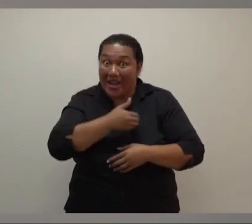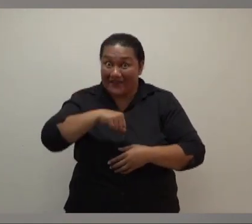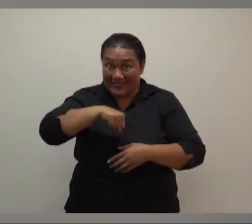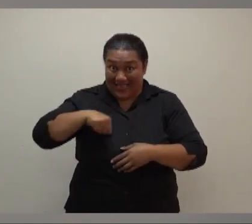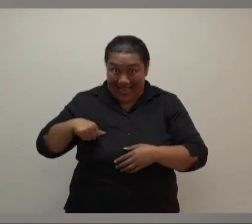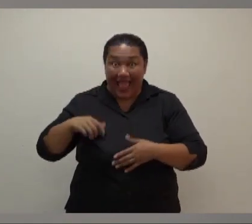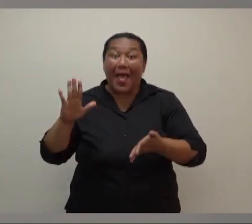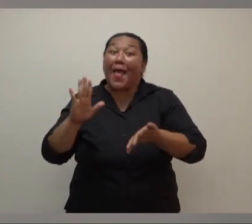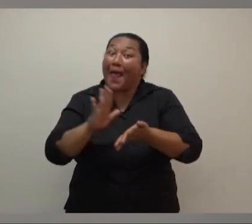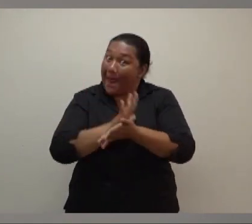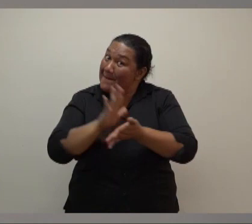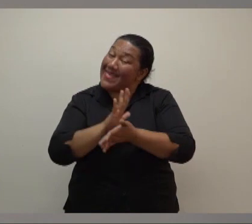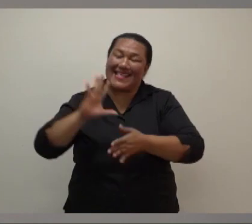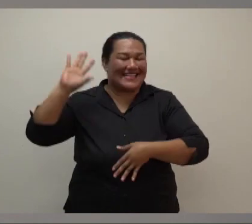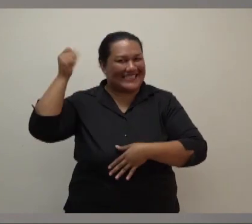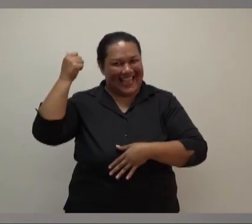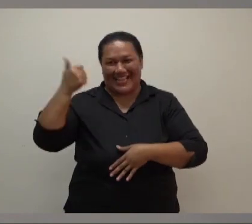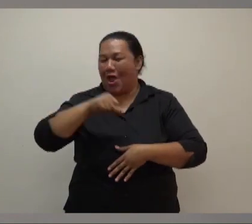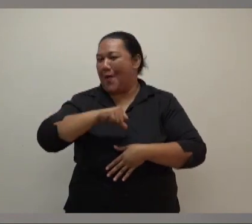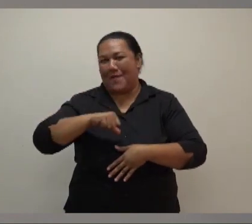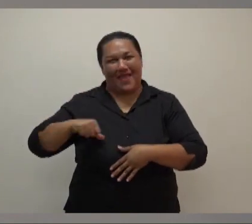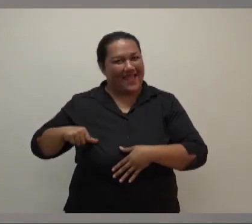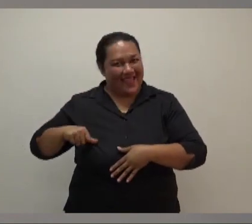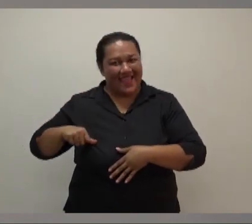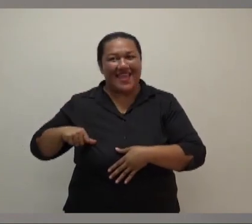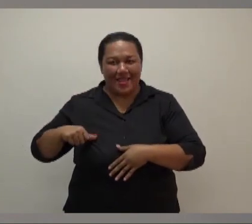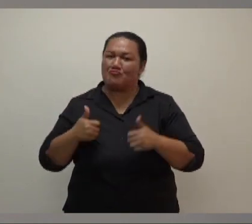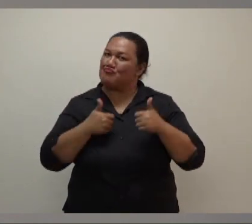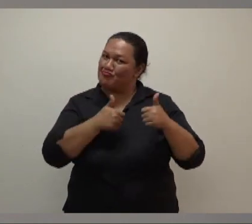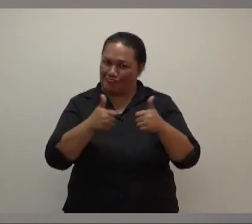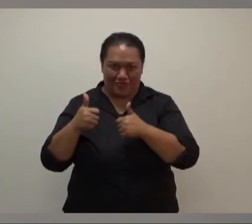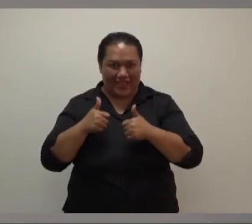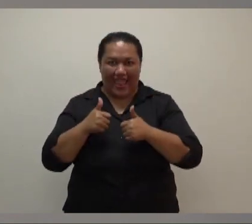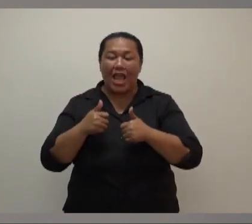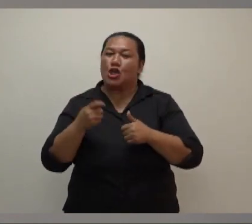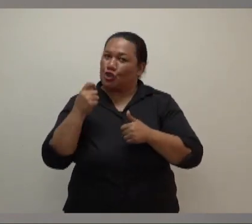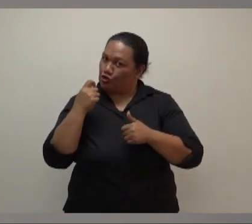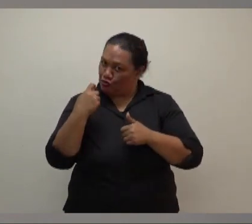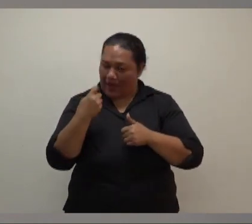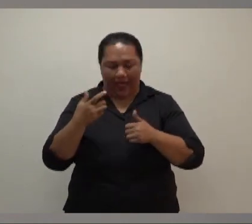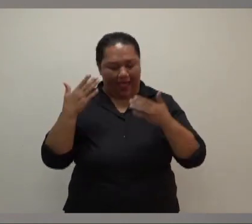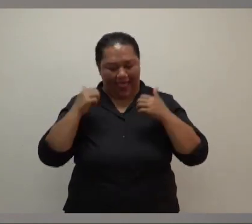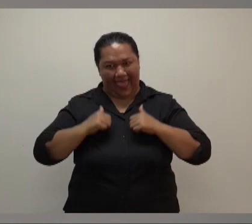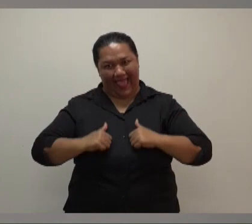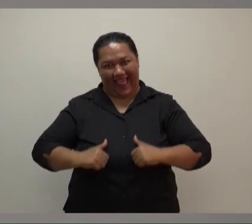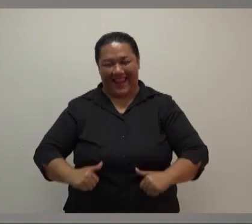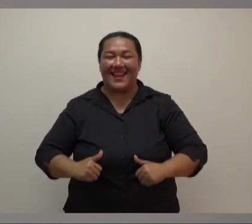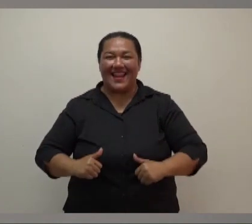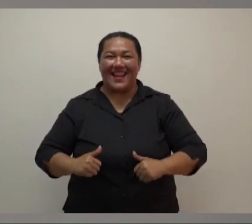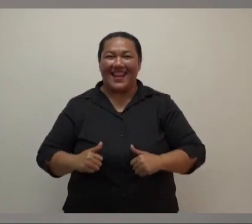report that it was a great success. He is now well on his way to recovery, and in fact, he has already spoken with his family members.